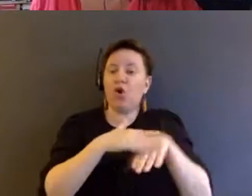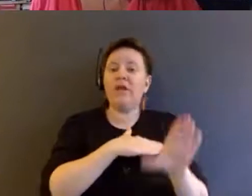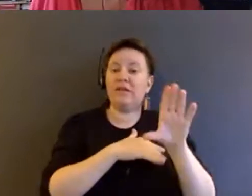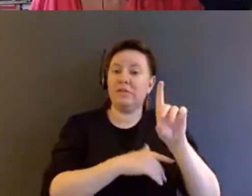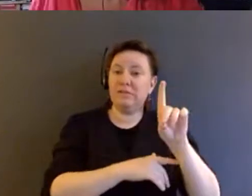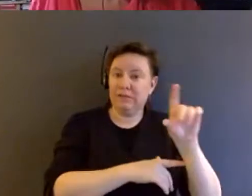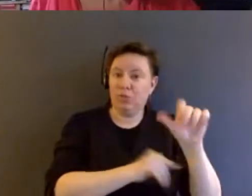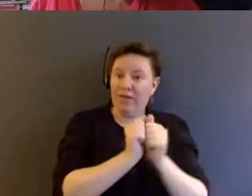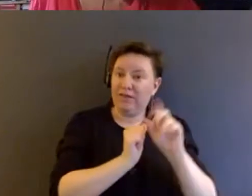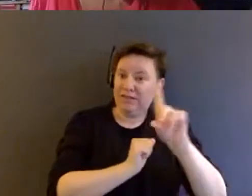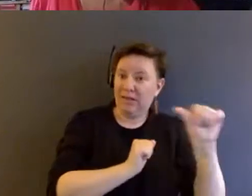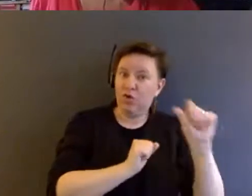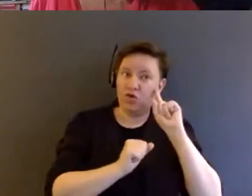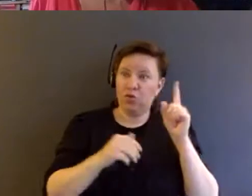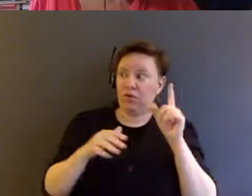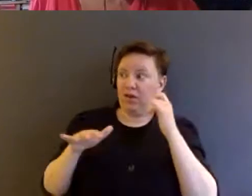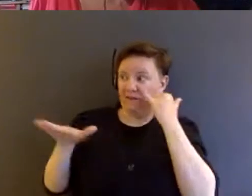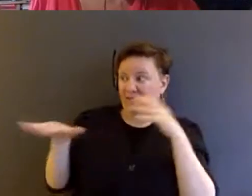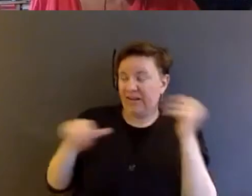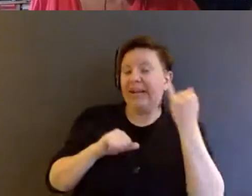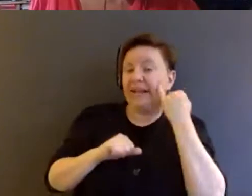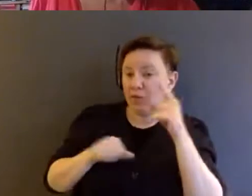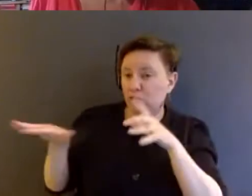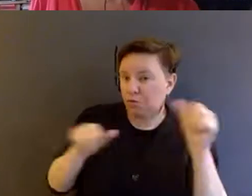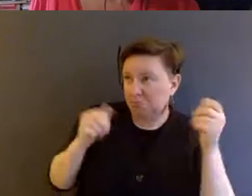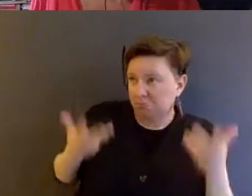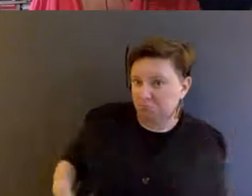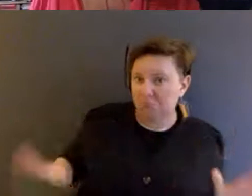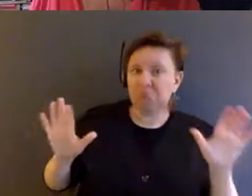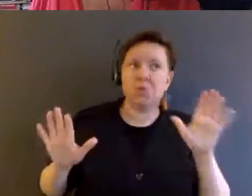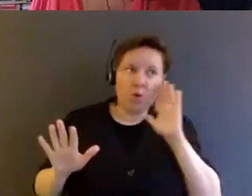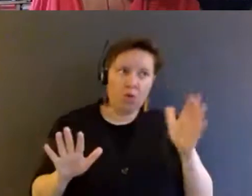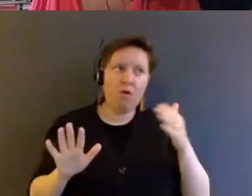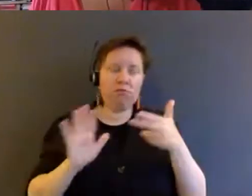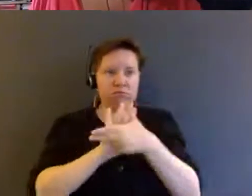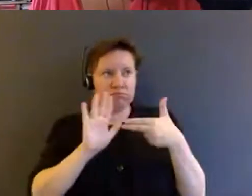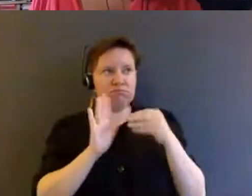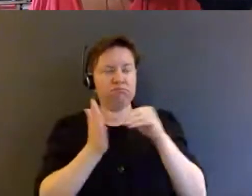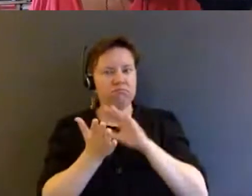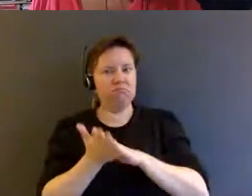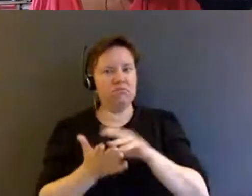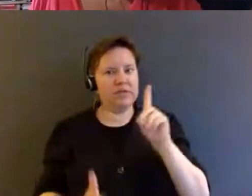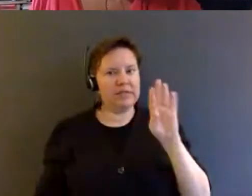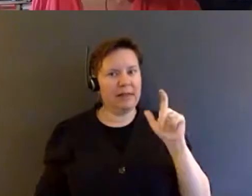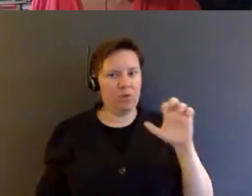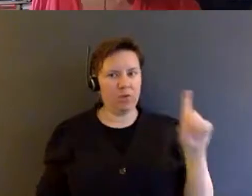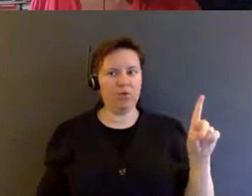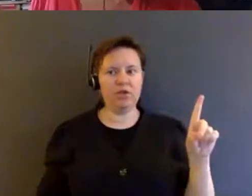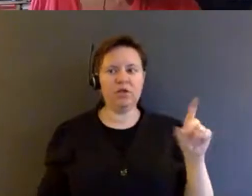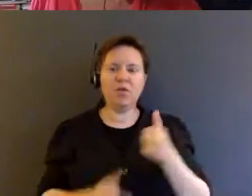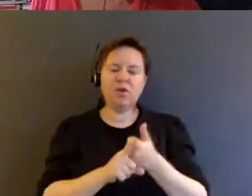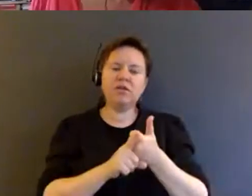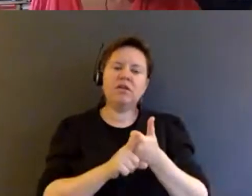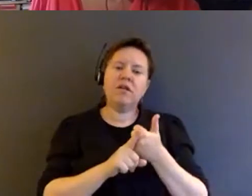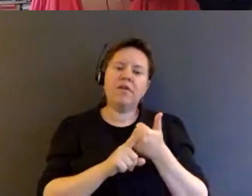out, if you do come out disabled, which is biopolitical form, which,